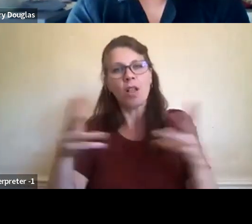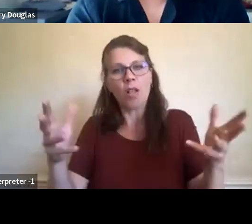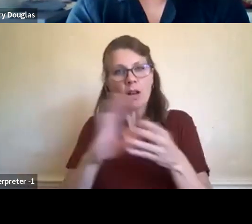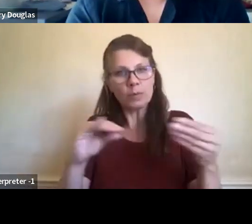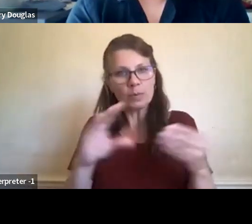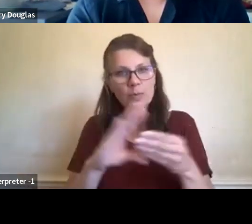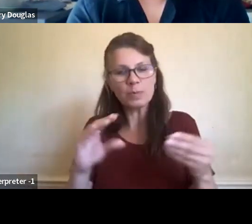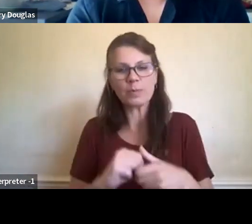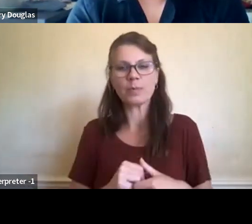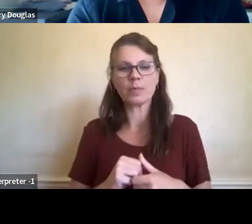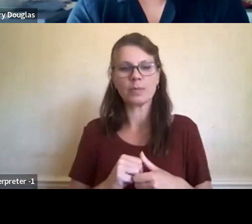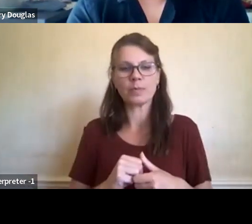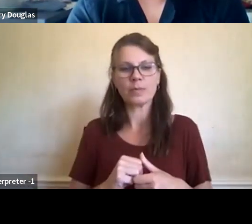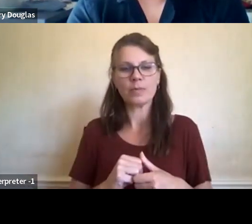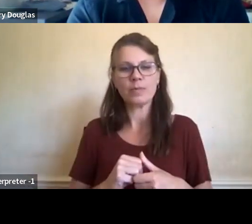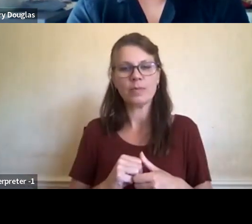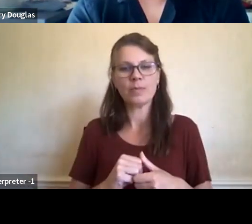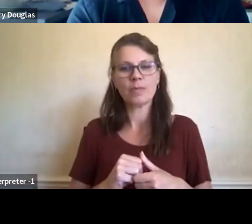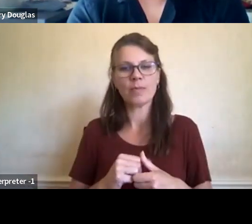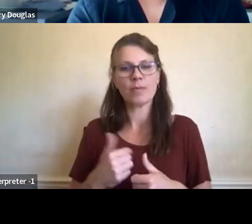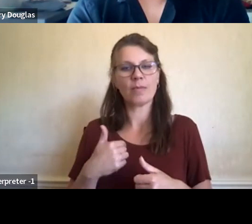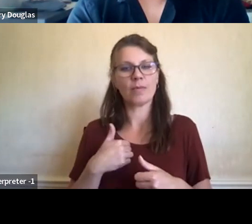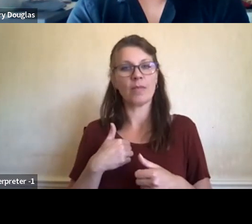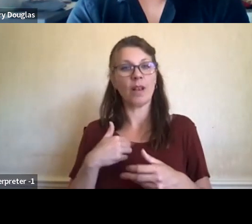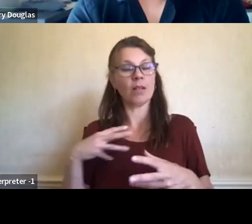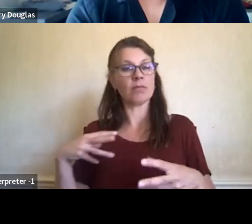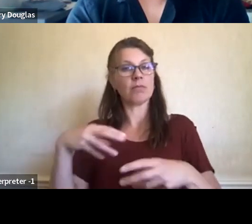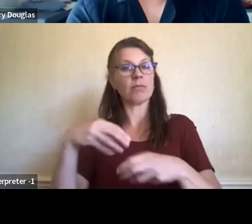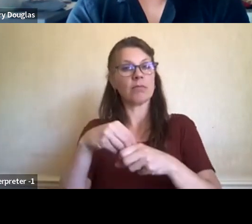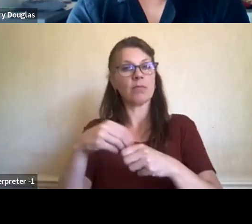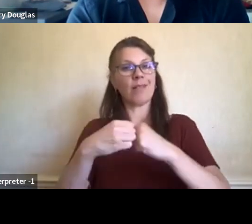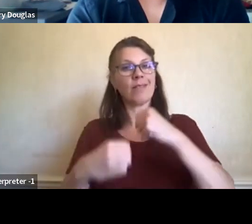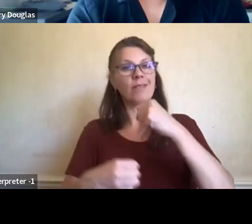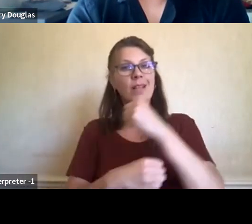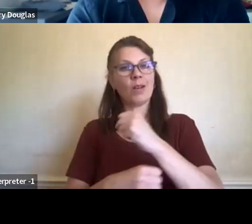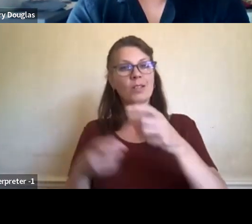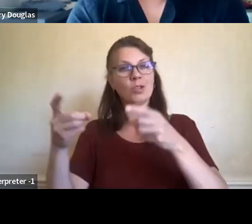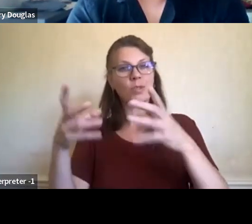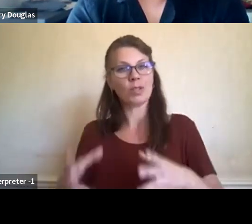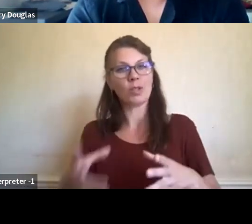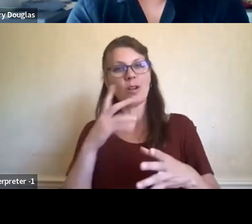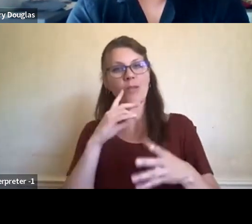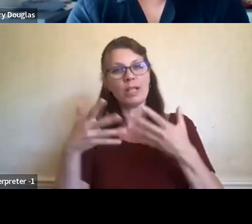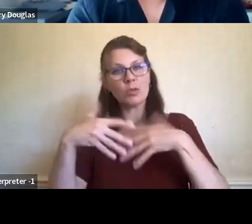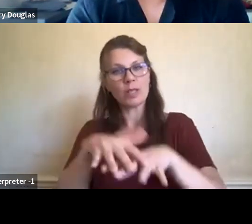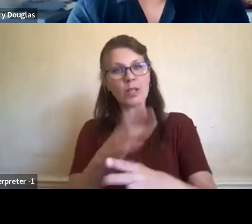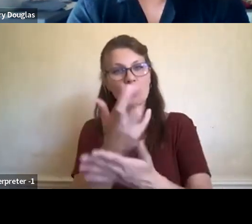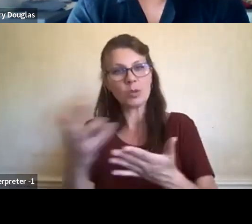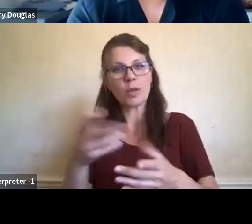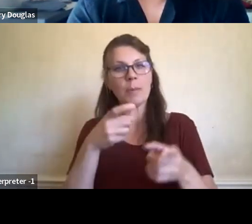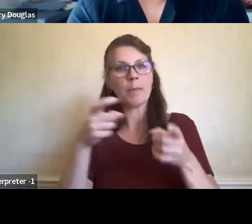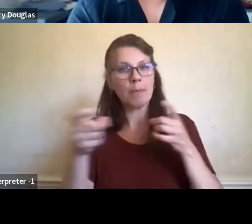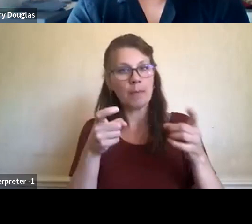I know, like I, I worked as the founding director of our integrated resource management office. And as the director of land and marine